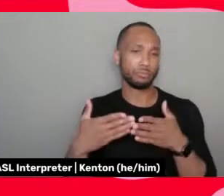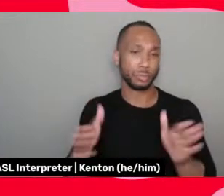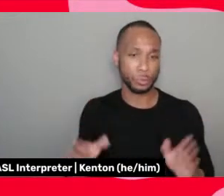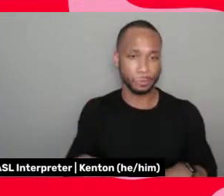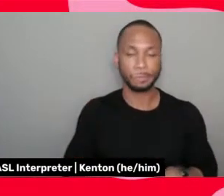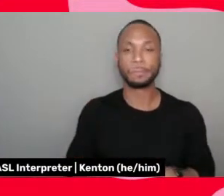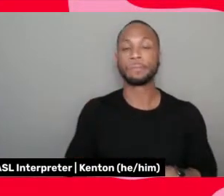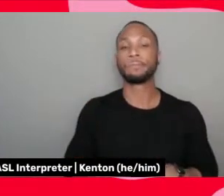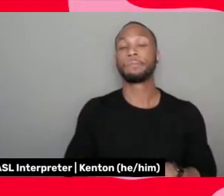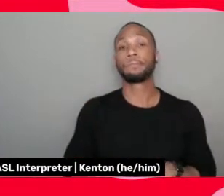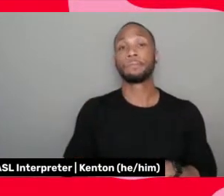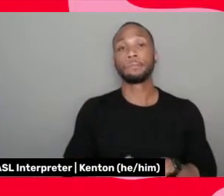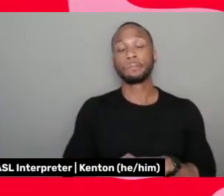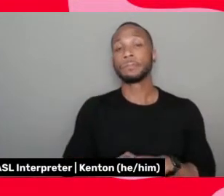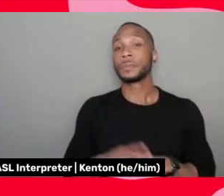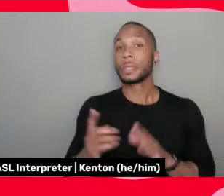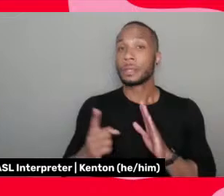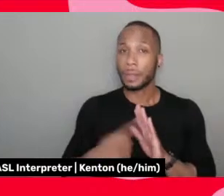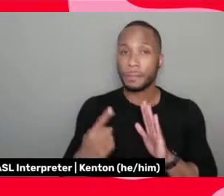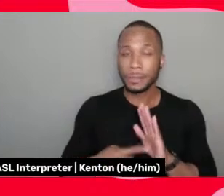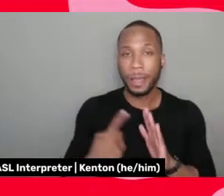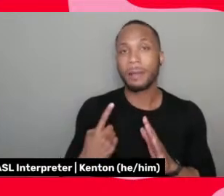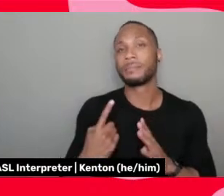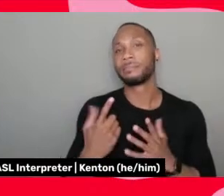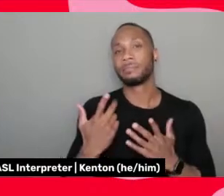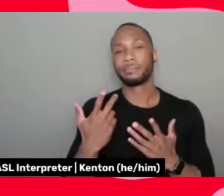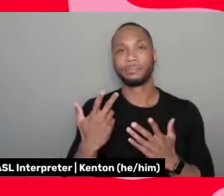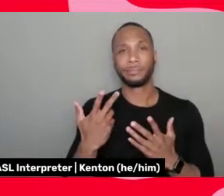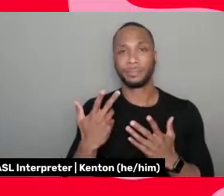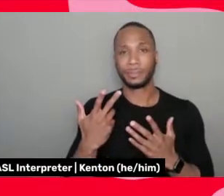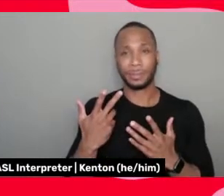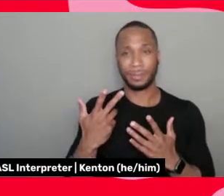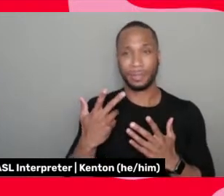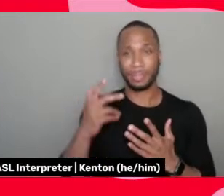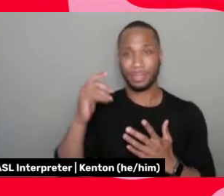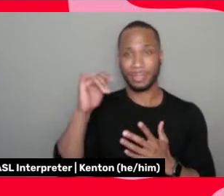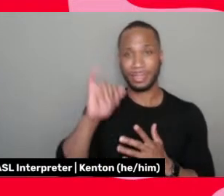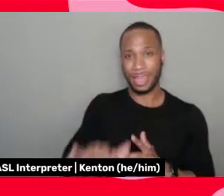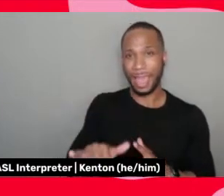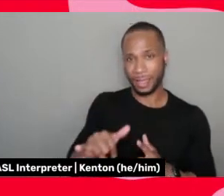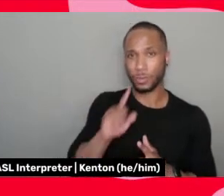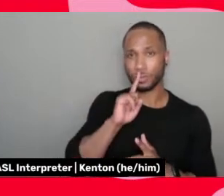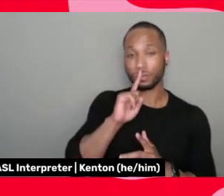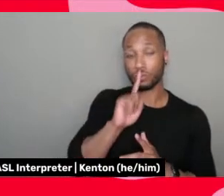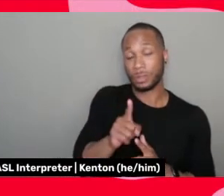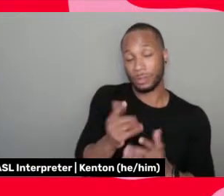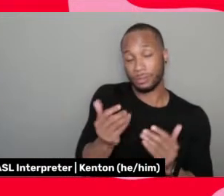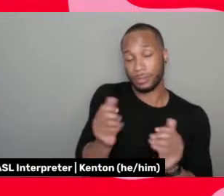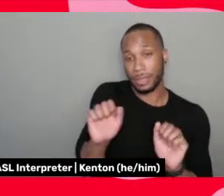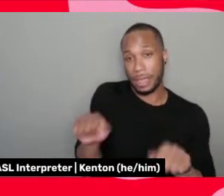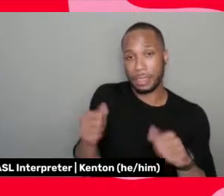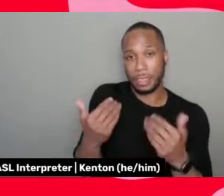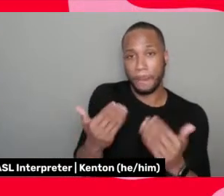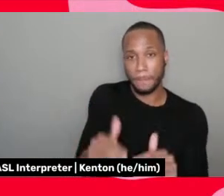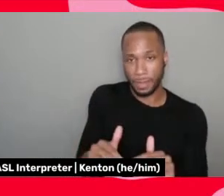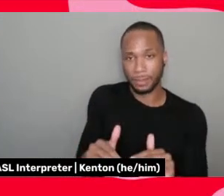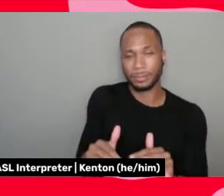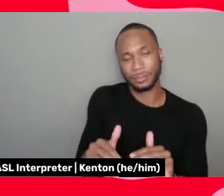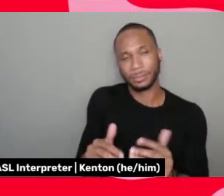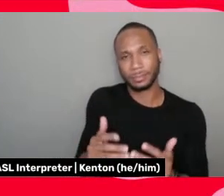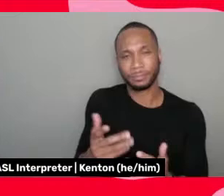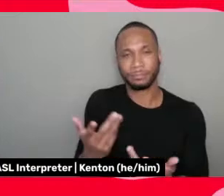sometimes even putting that in front of it to them is limiting. Um, yeah,